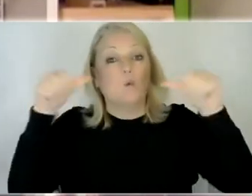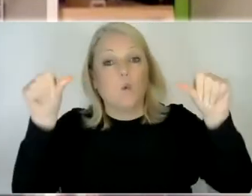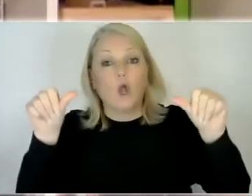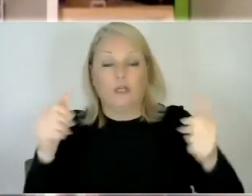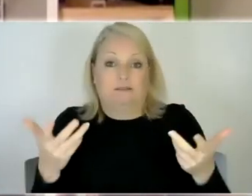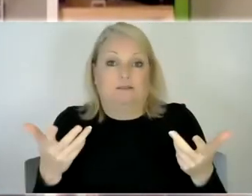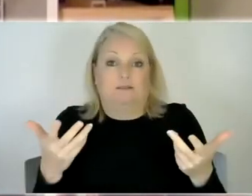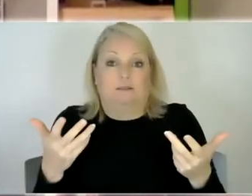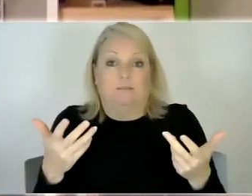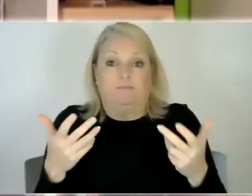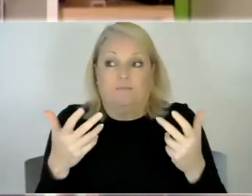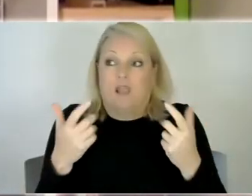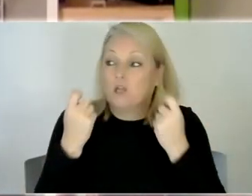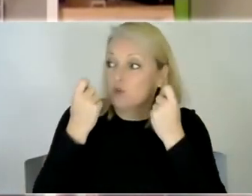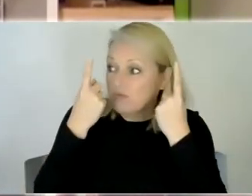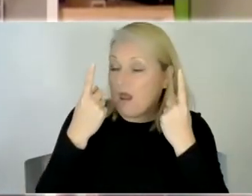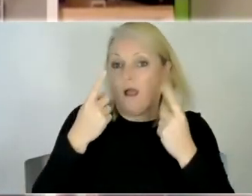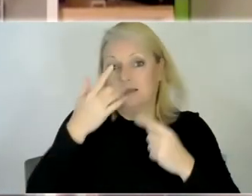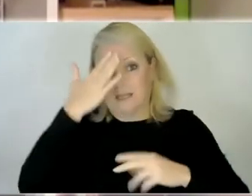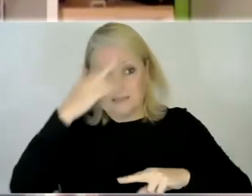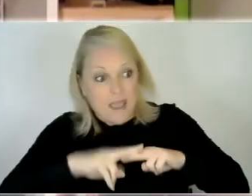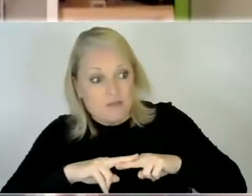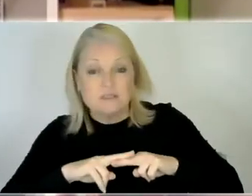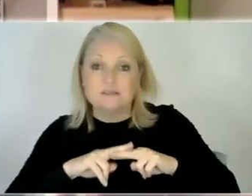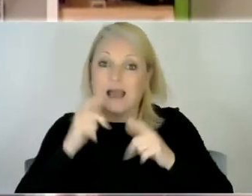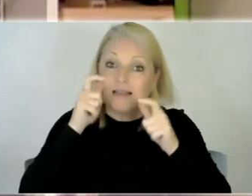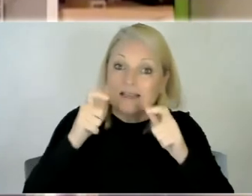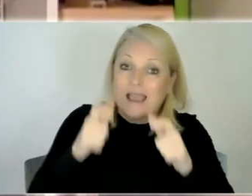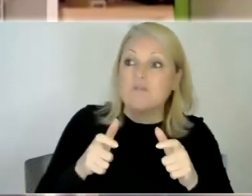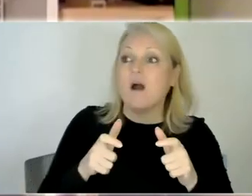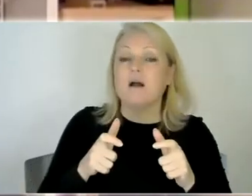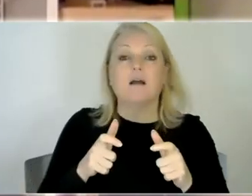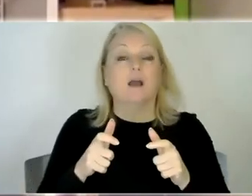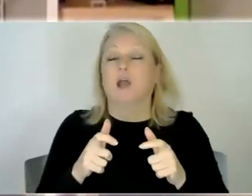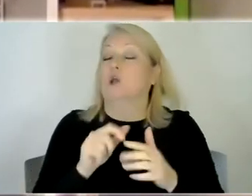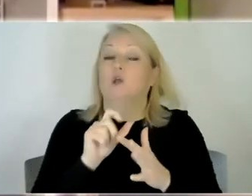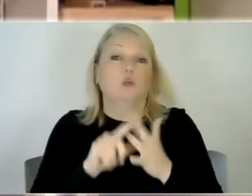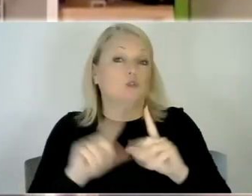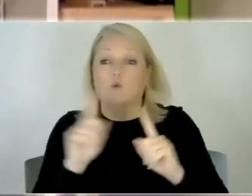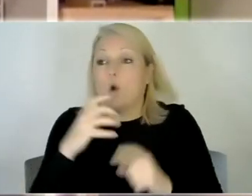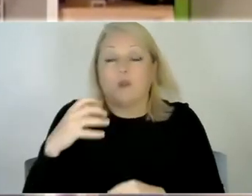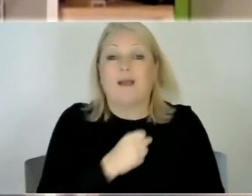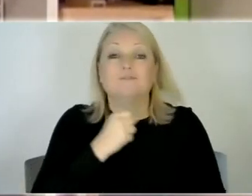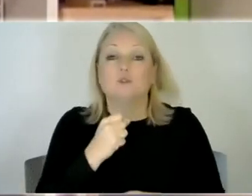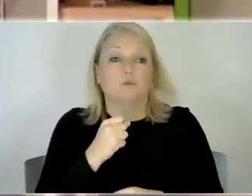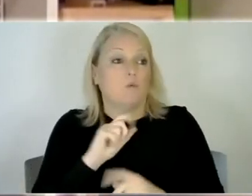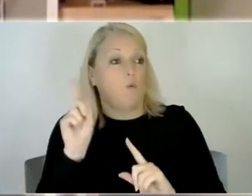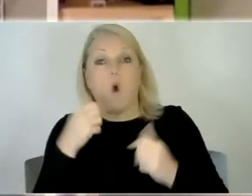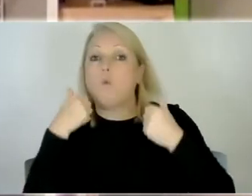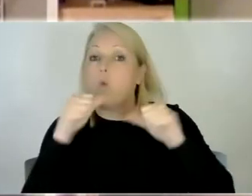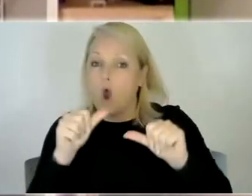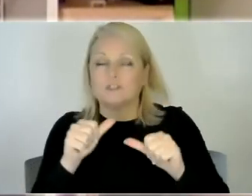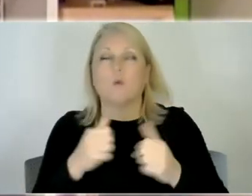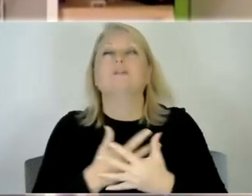you realize as a as a parent as a carer that when when things are that tough you you do whatever works and and that's made a huge